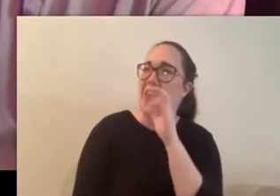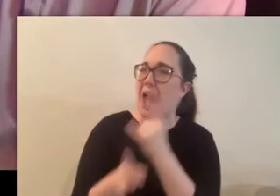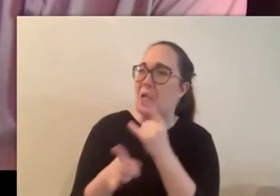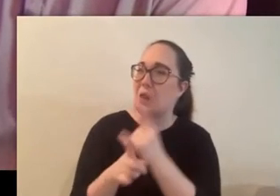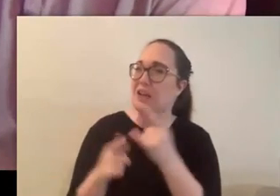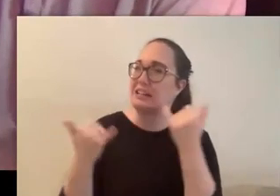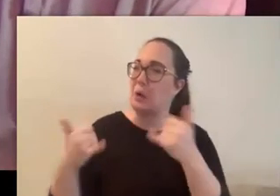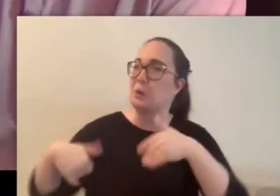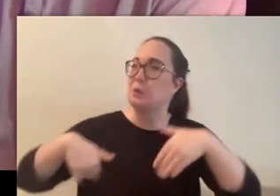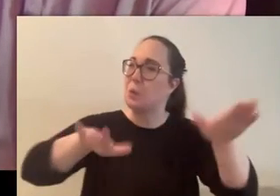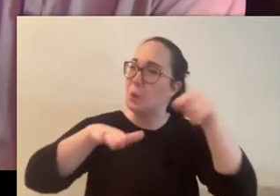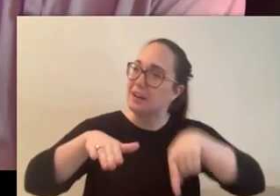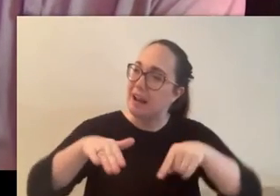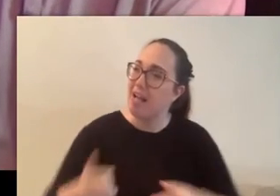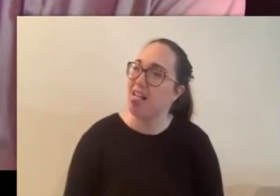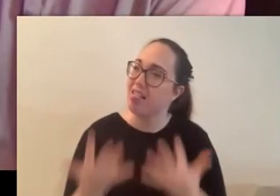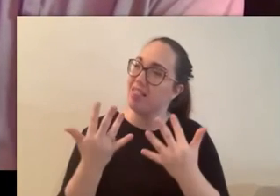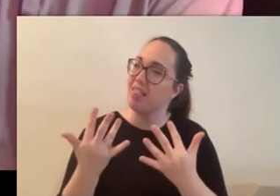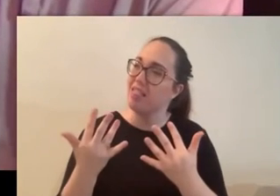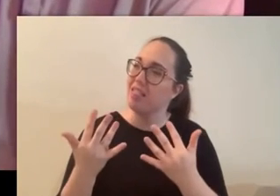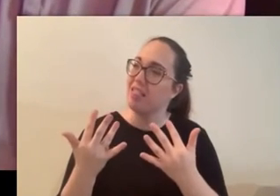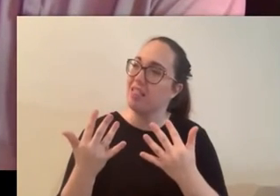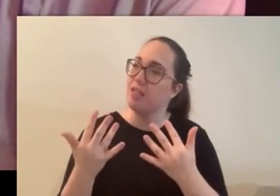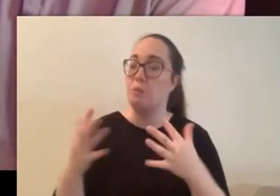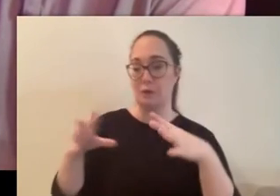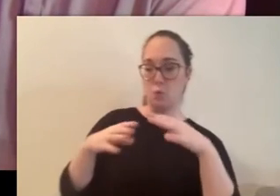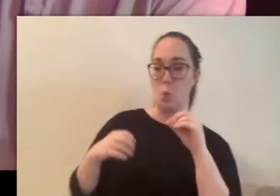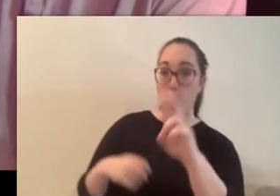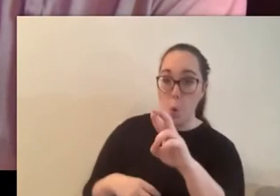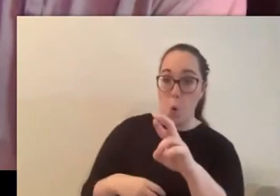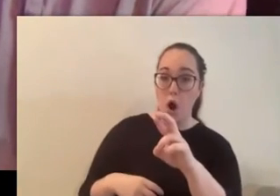or is it because he took alcohol as payment that's the interesting part